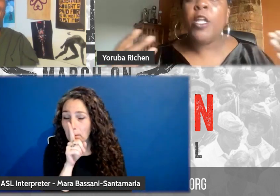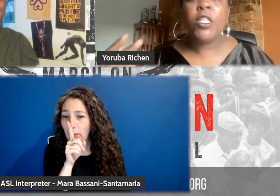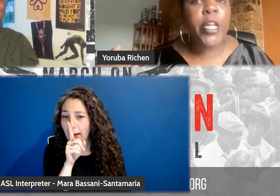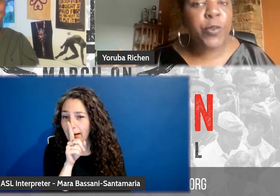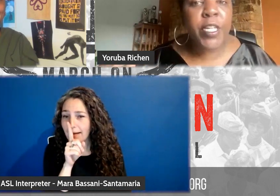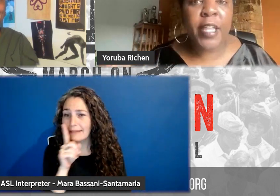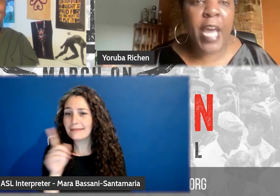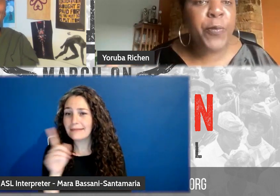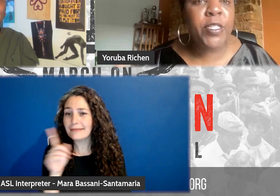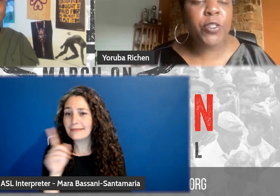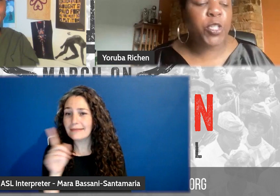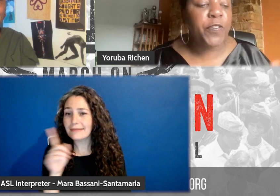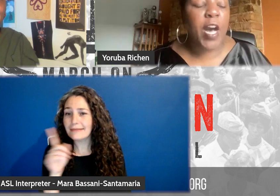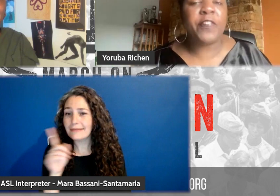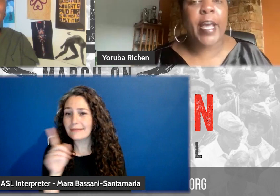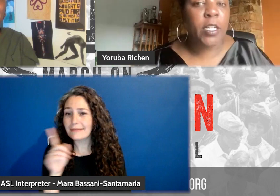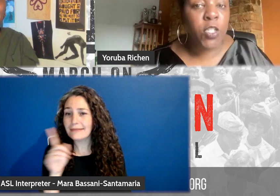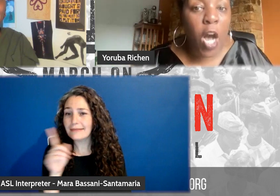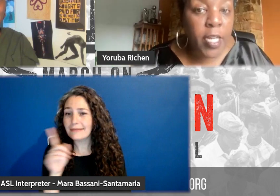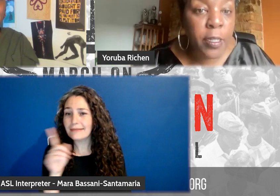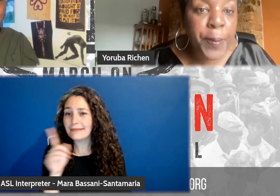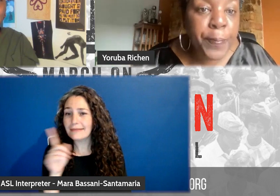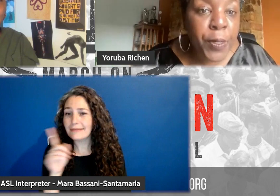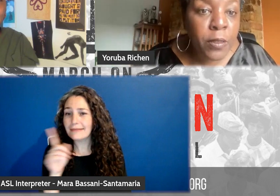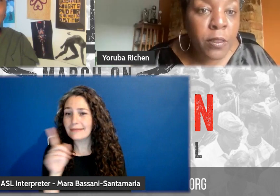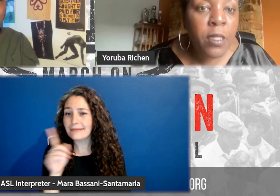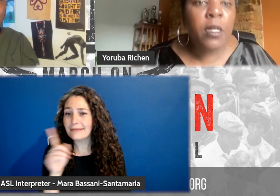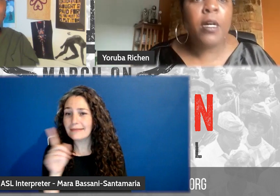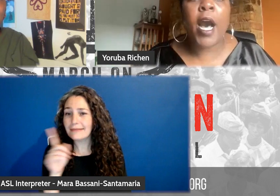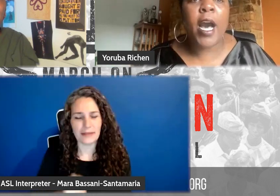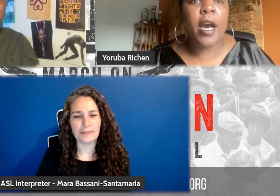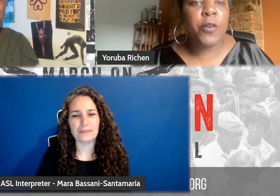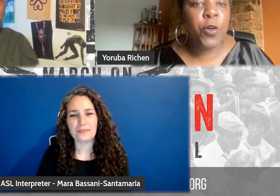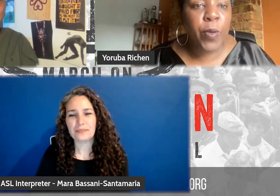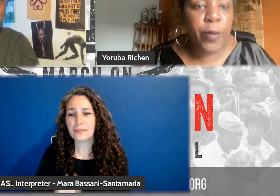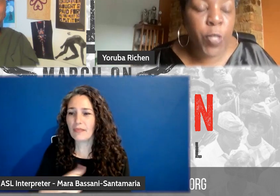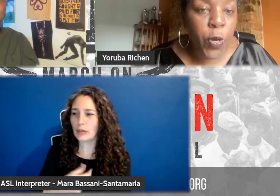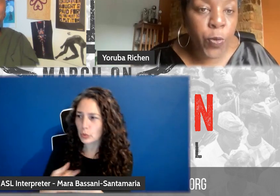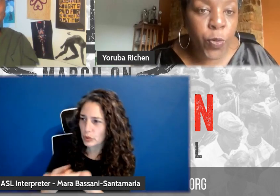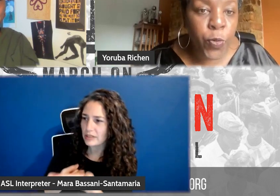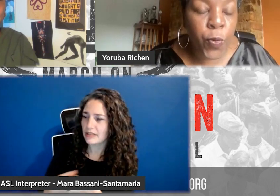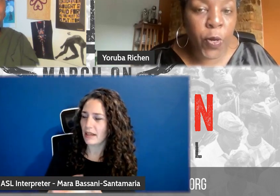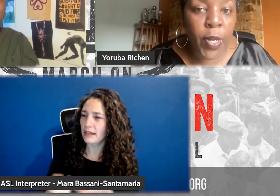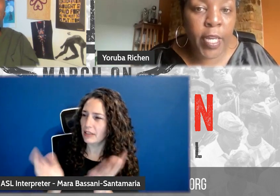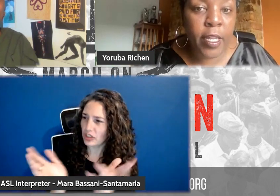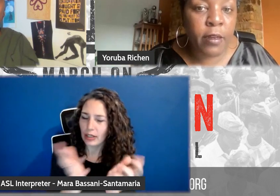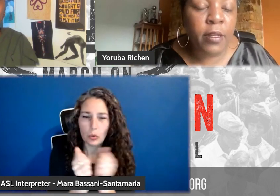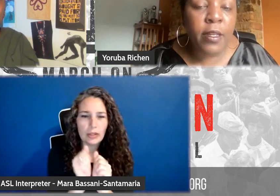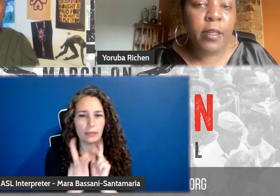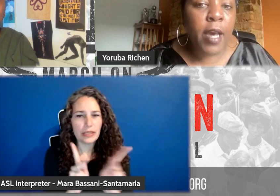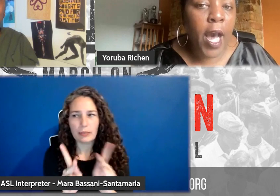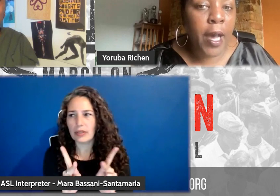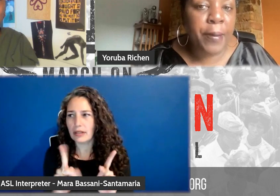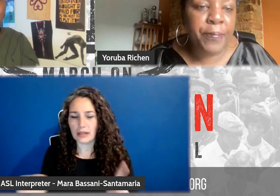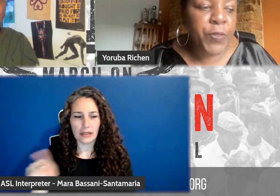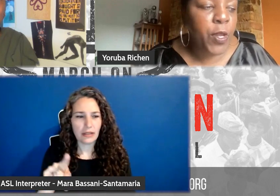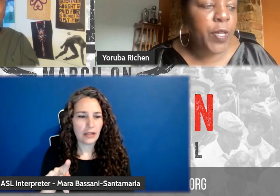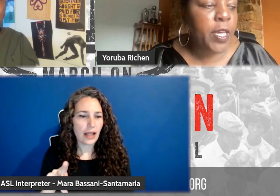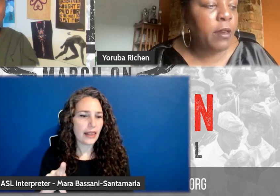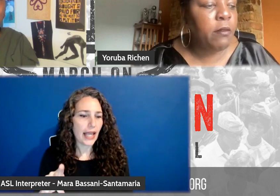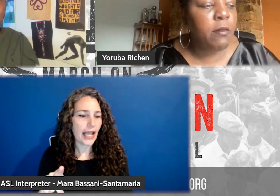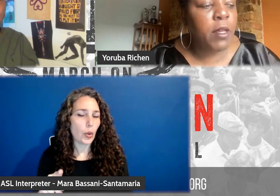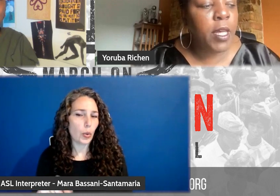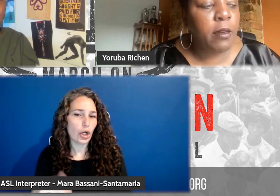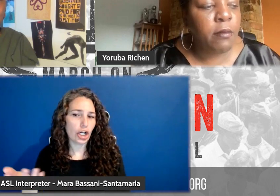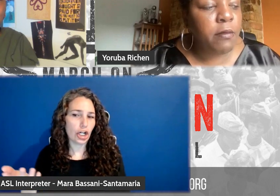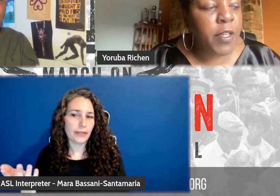And that was literally, and that research involved like talking to people who were, you know, who were in, you